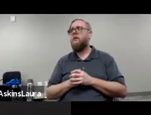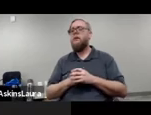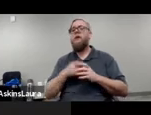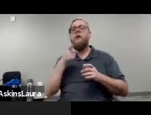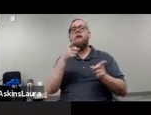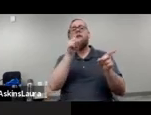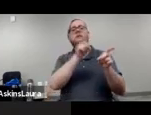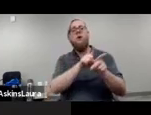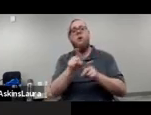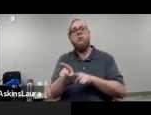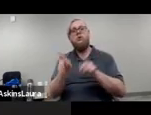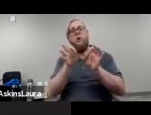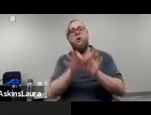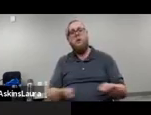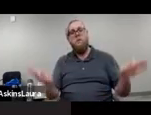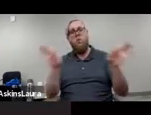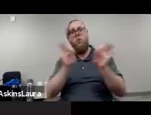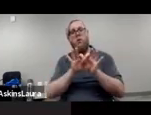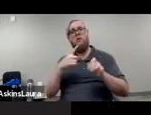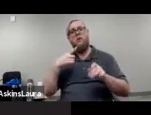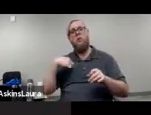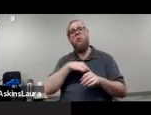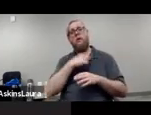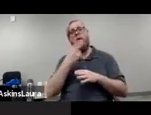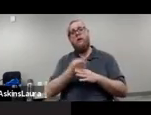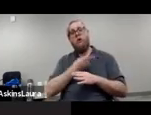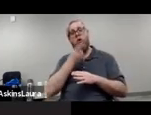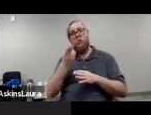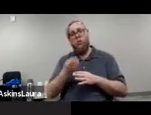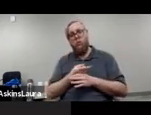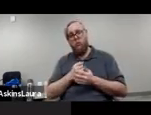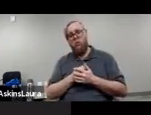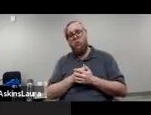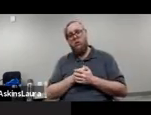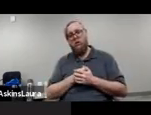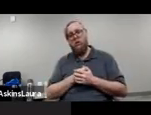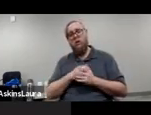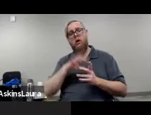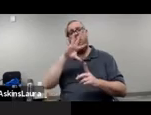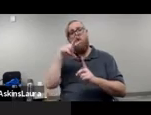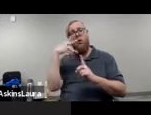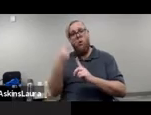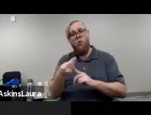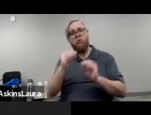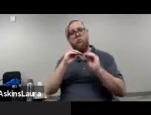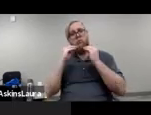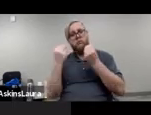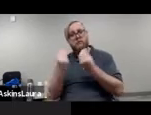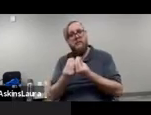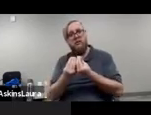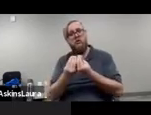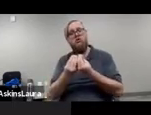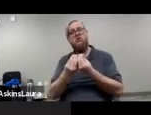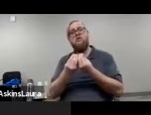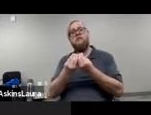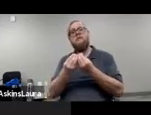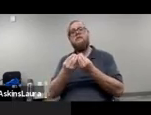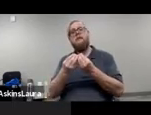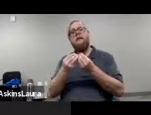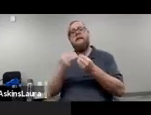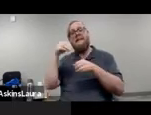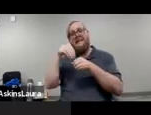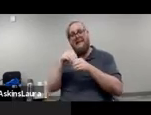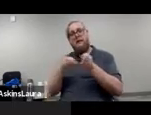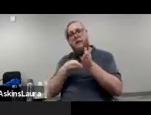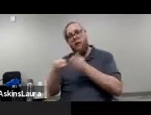It is also important that we use cultural organizations in the minority communities